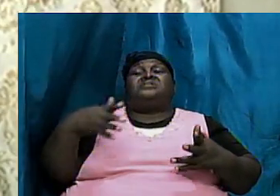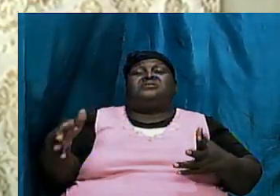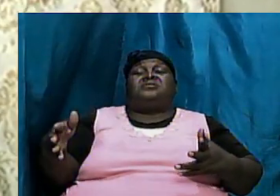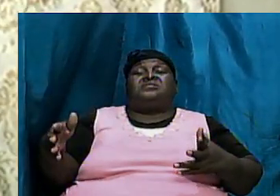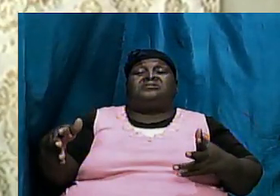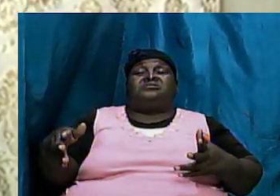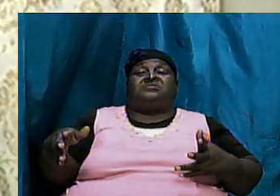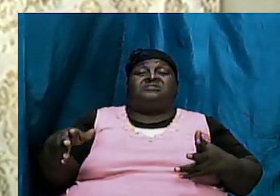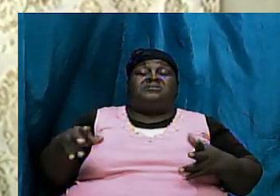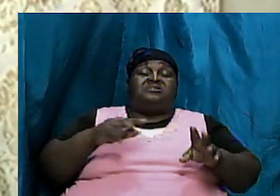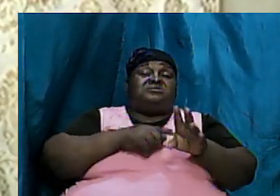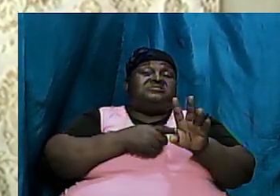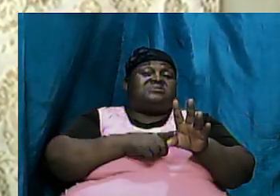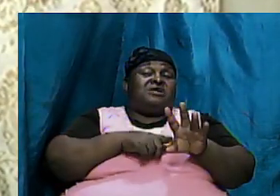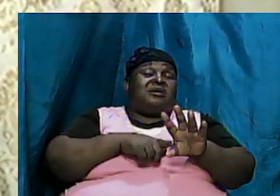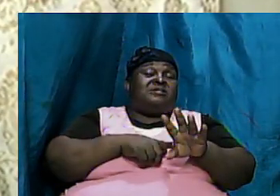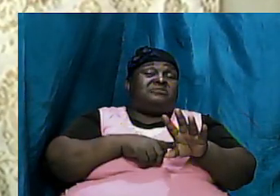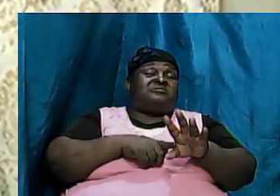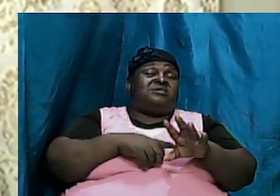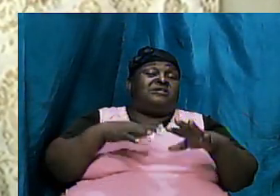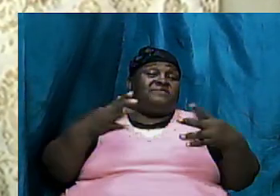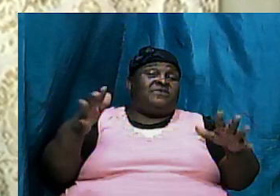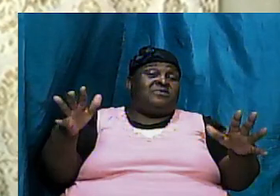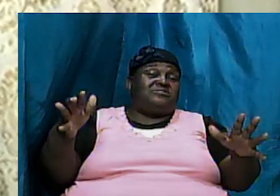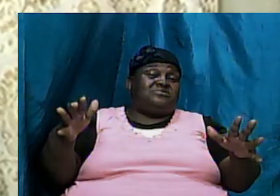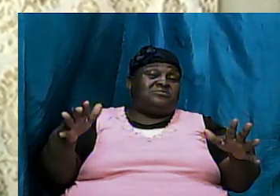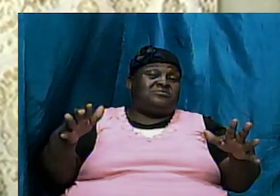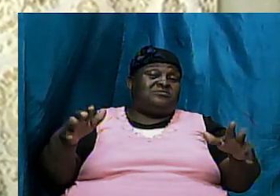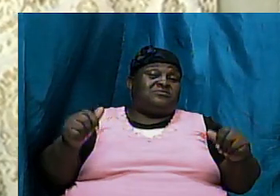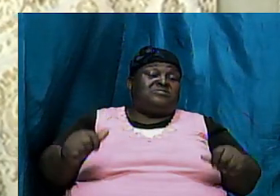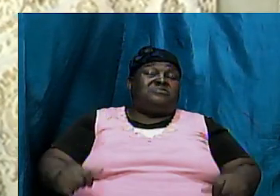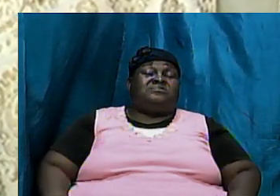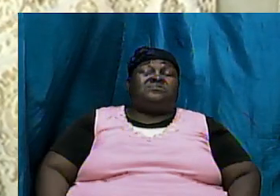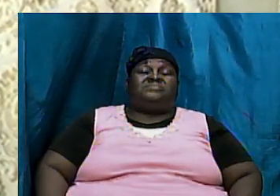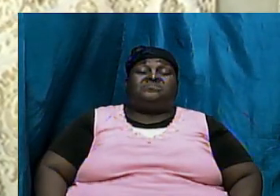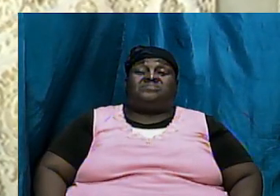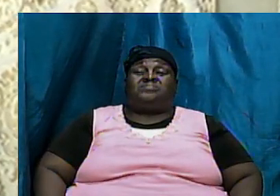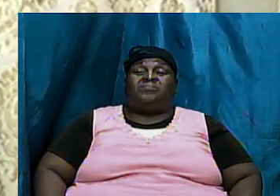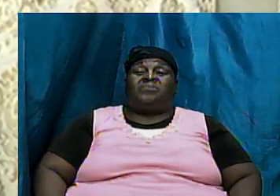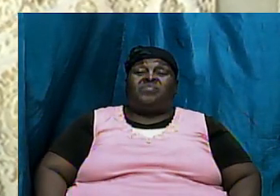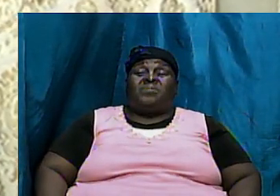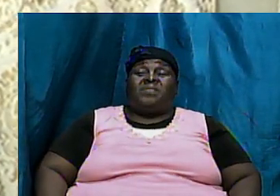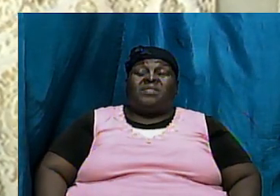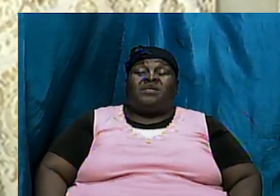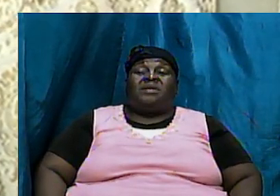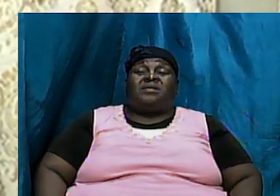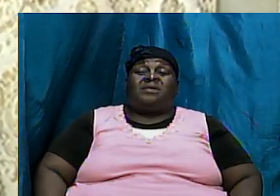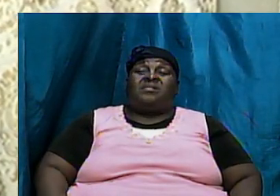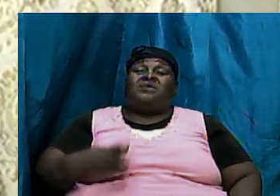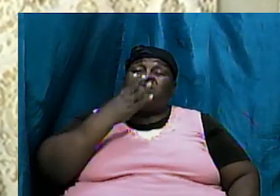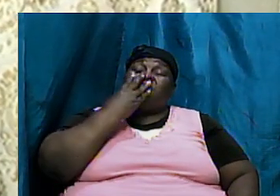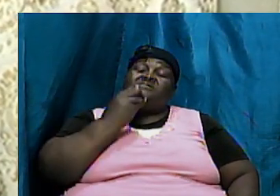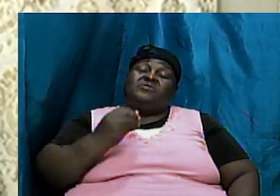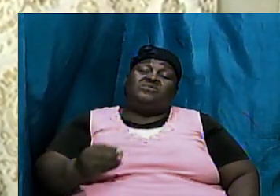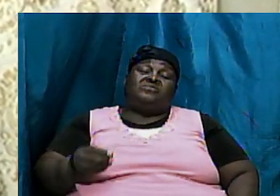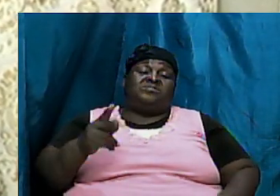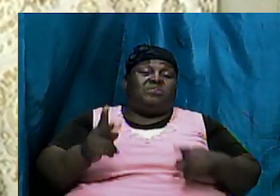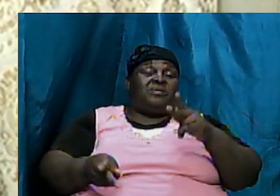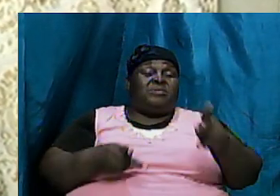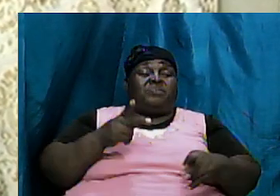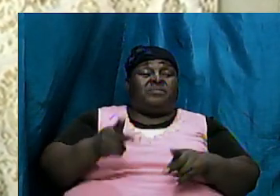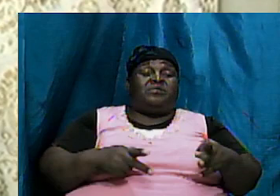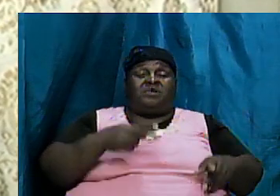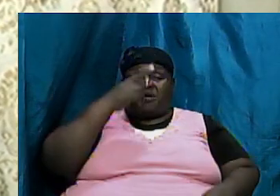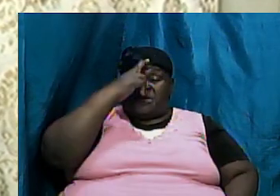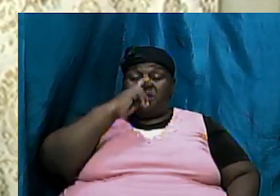end it is a line one continuous line and there is an end but you know the Jewish people the